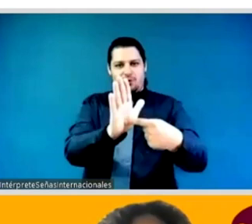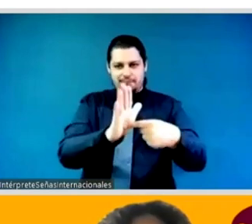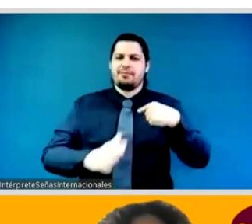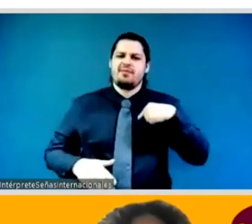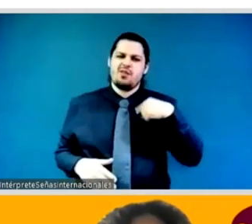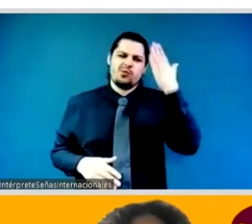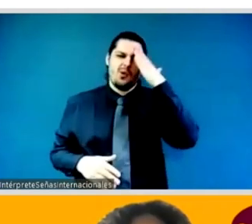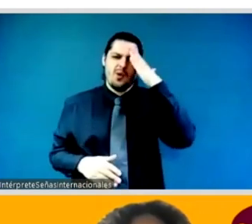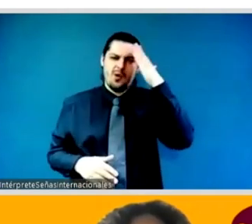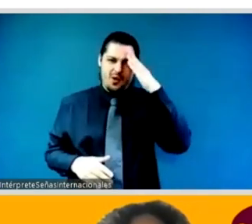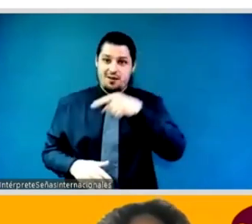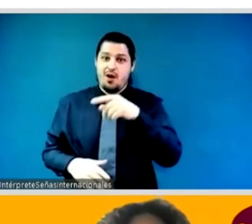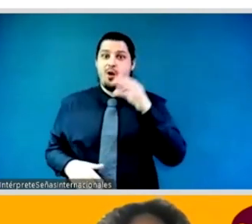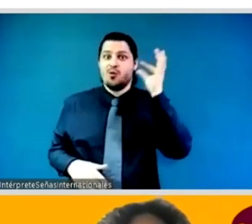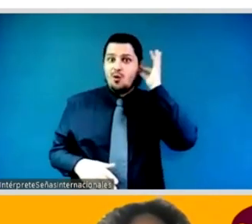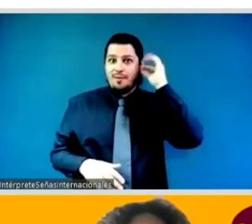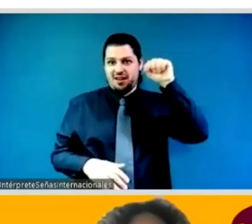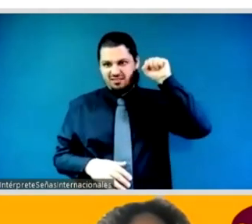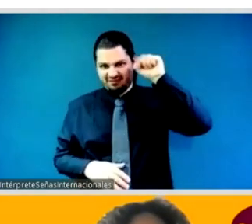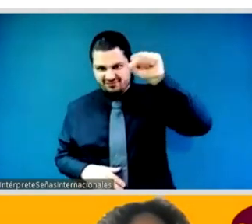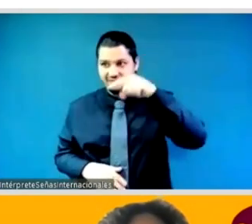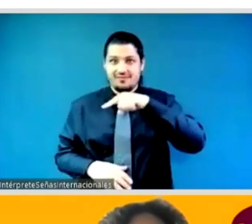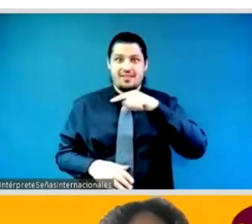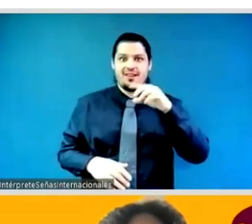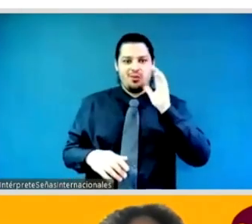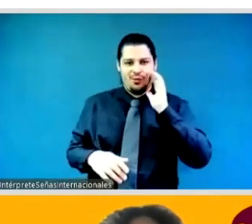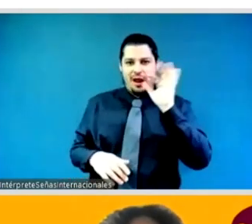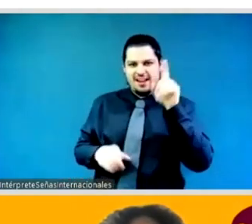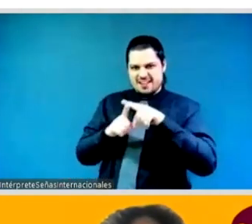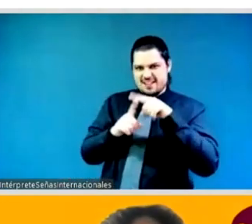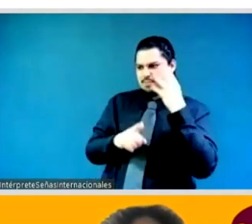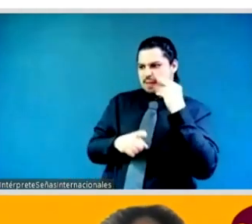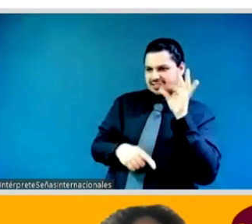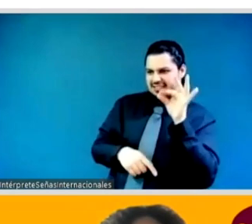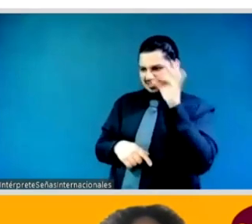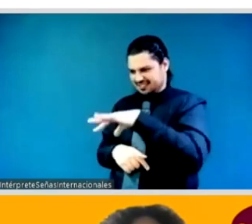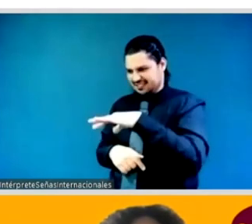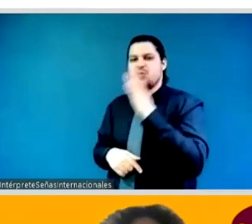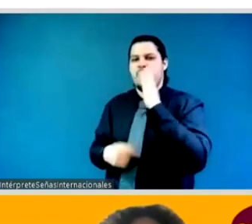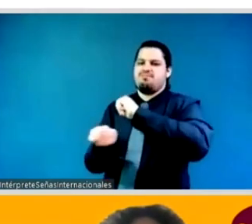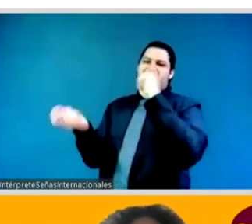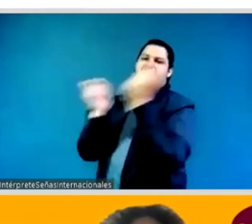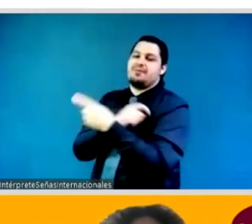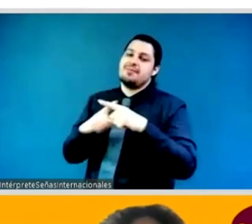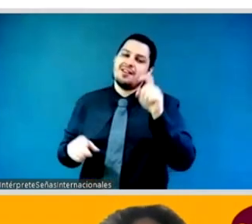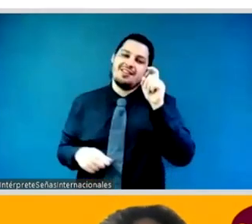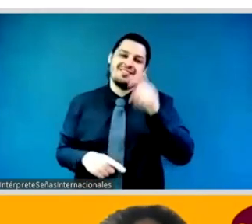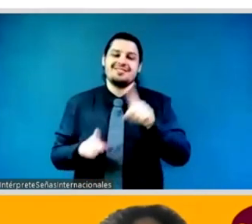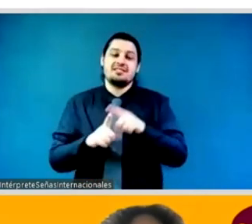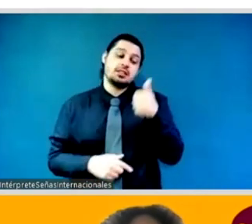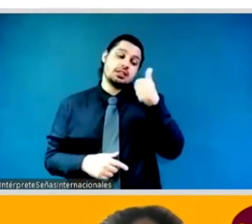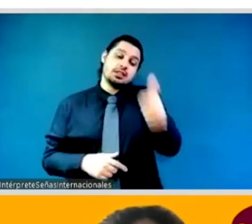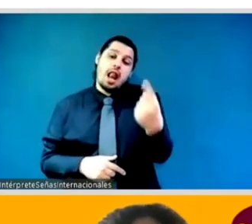engagement i can't remember who said it's multi-stakeholder co-creation that really will drive this commitment to